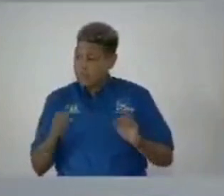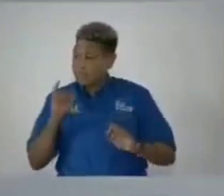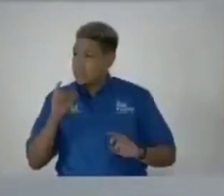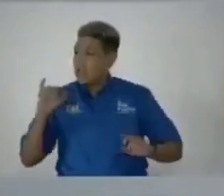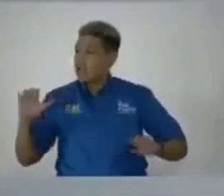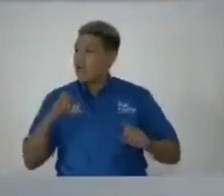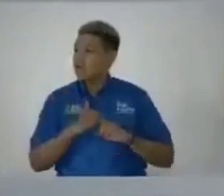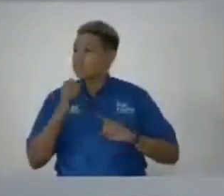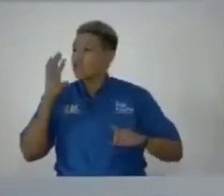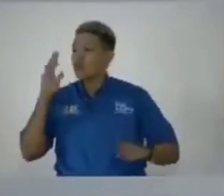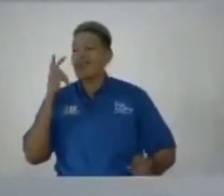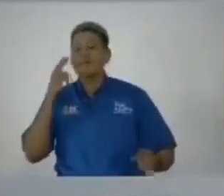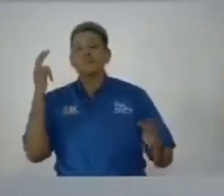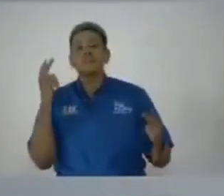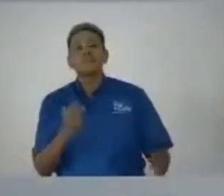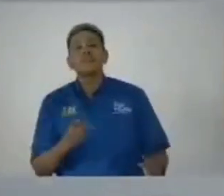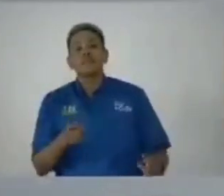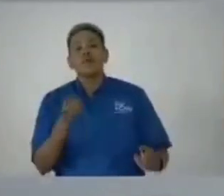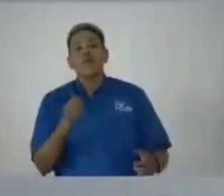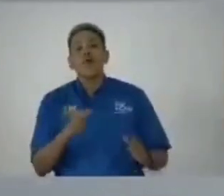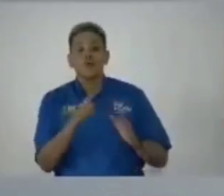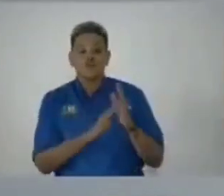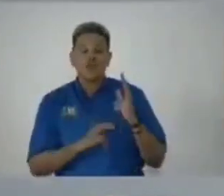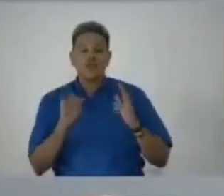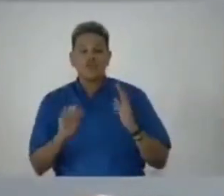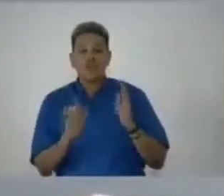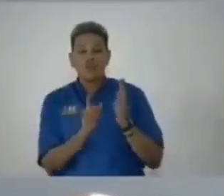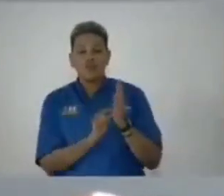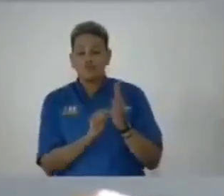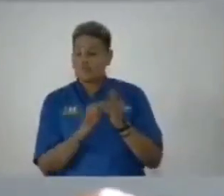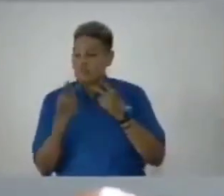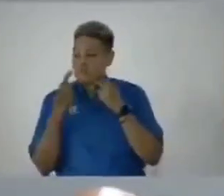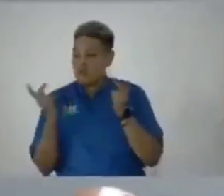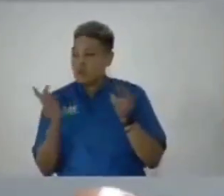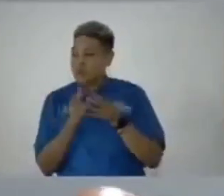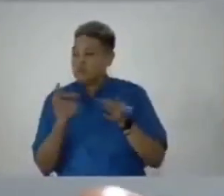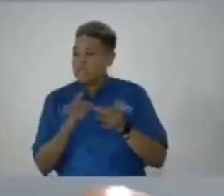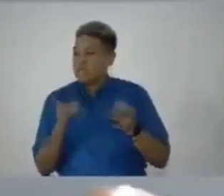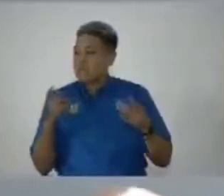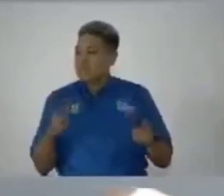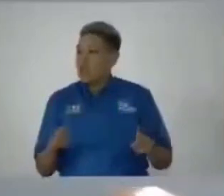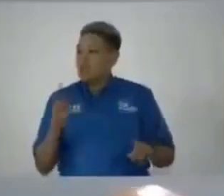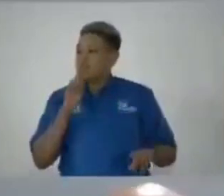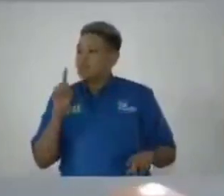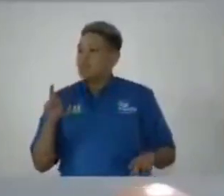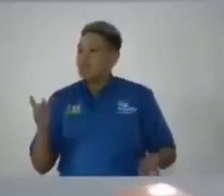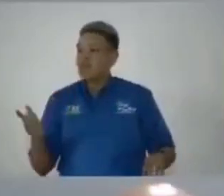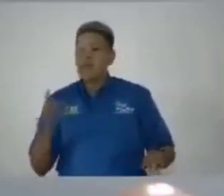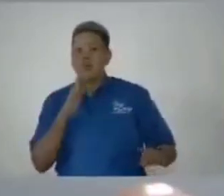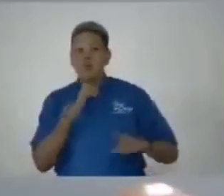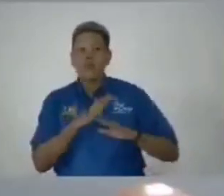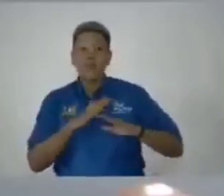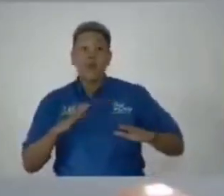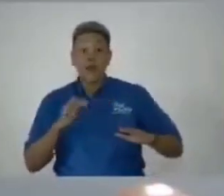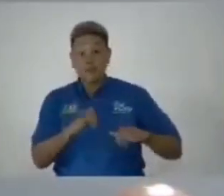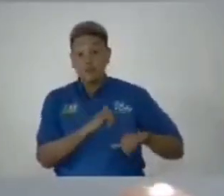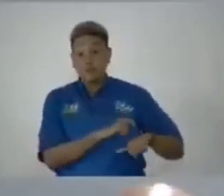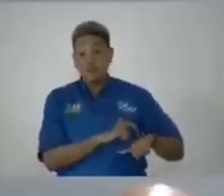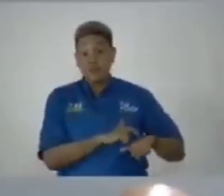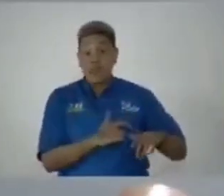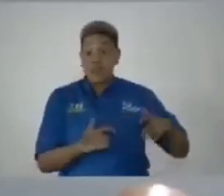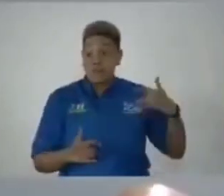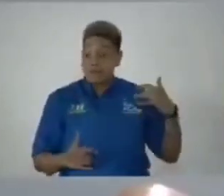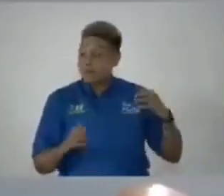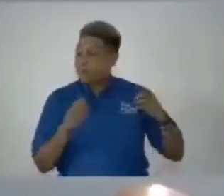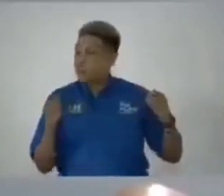would have seen or read that public statement there was a deafening silence then there